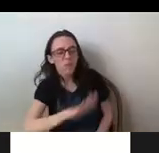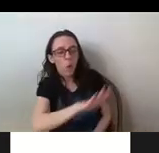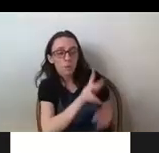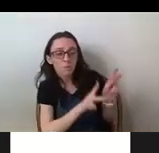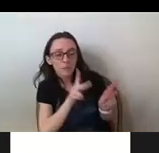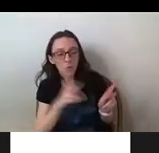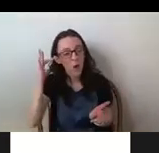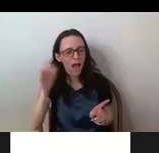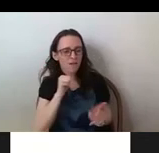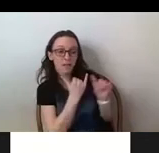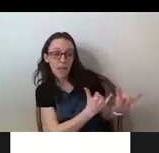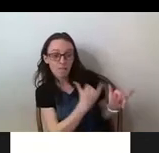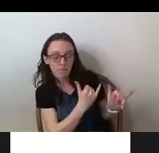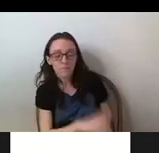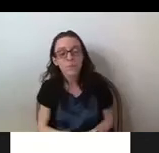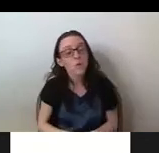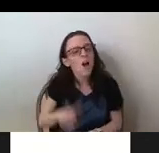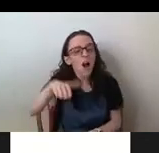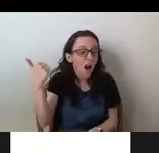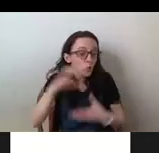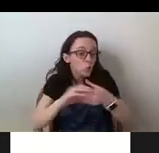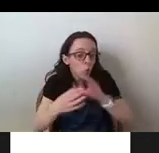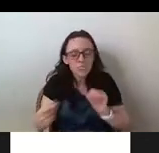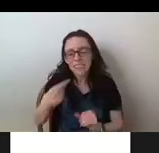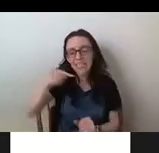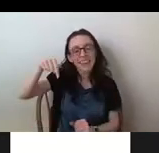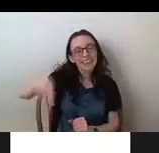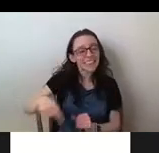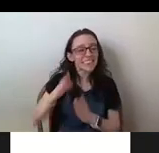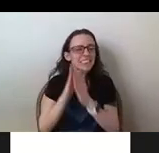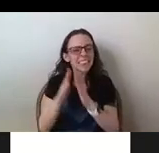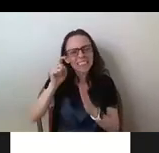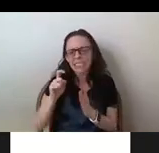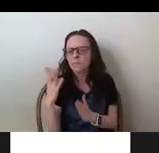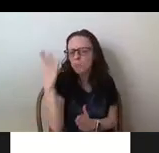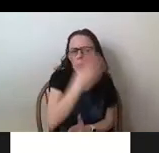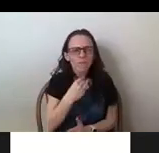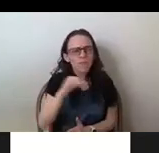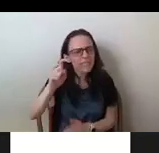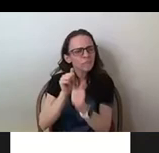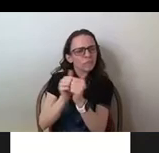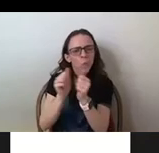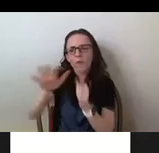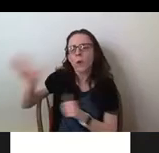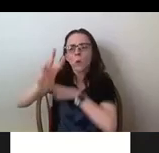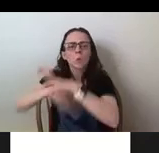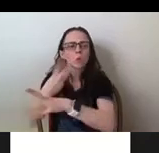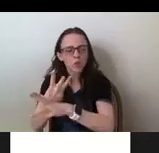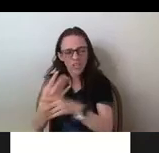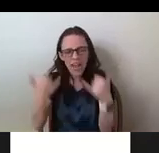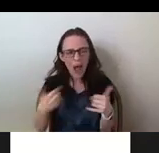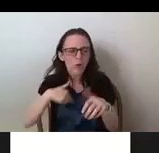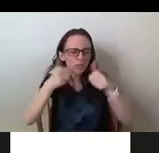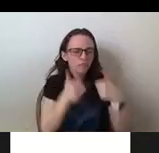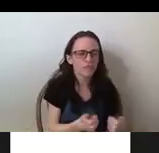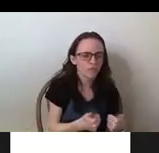competitiveness, which is saying we need to make the city look beautiful and competitive with the world. That served as sort of additions to these top